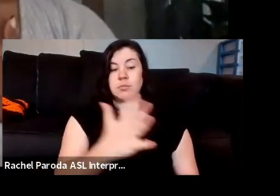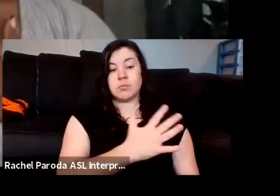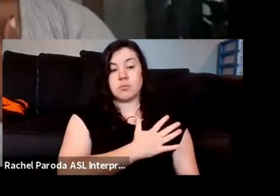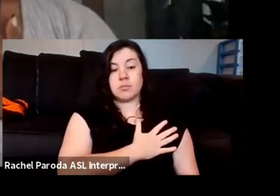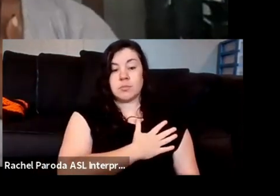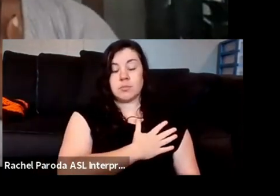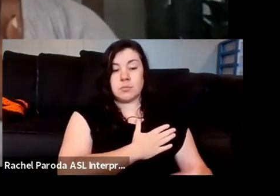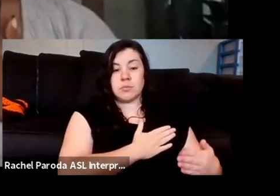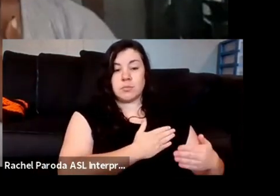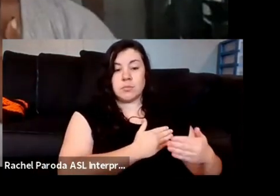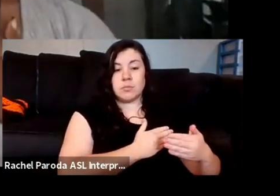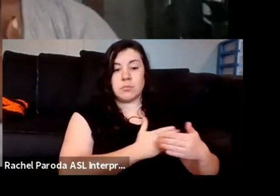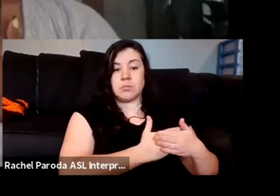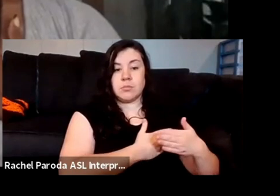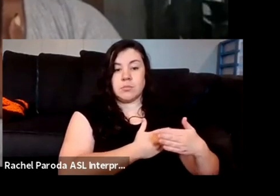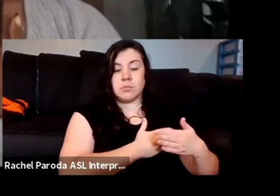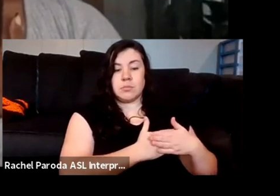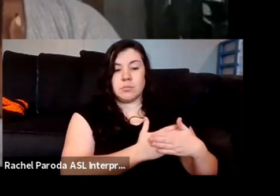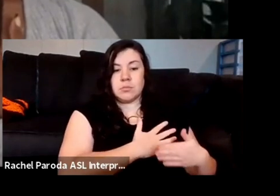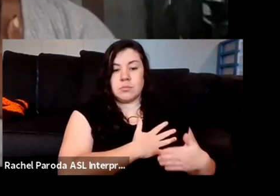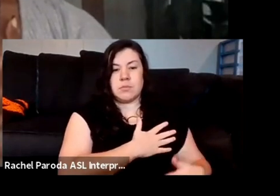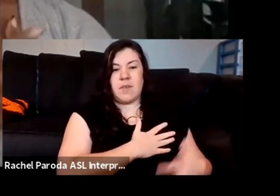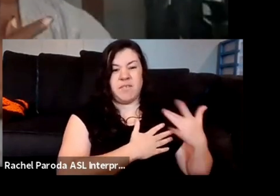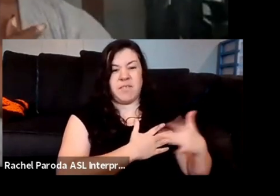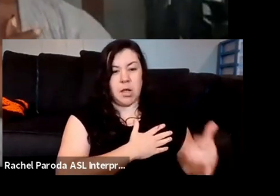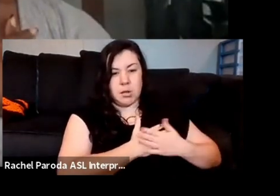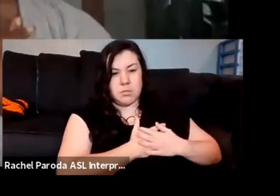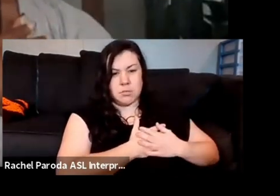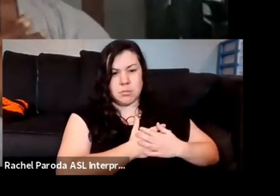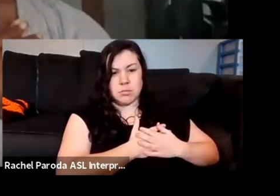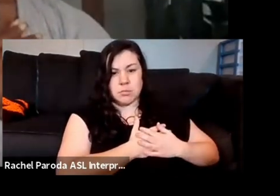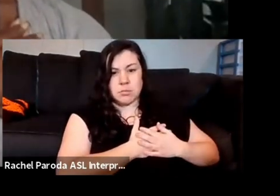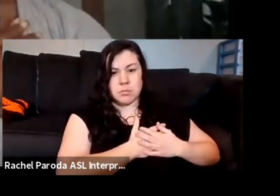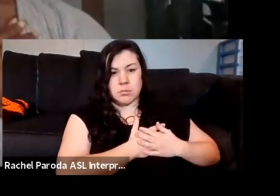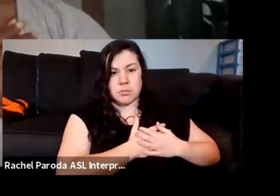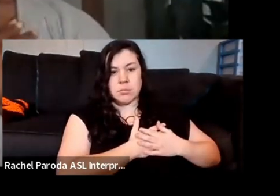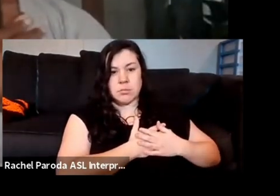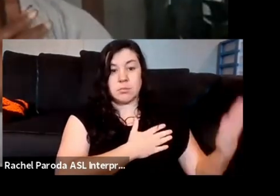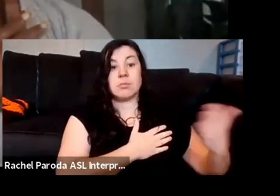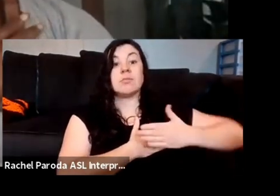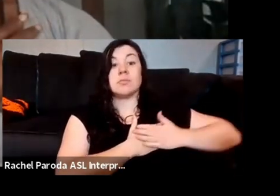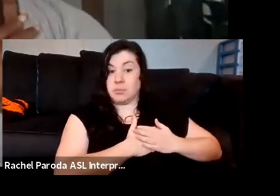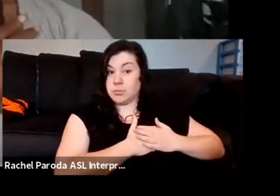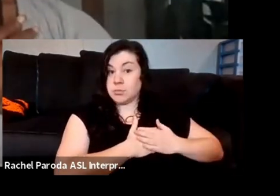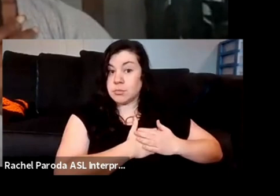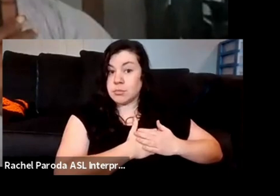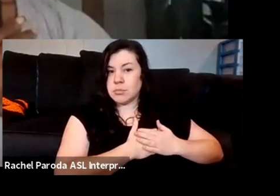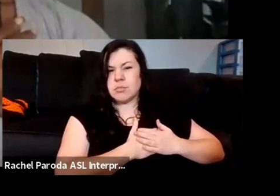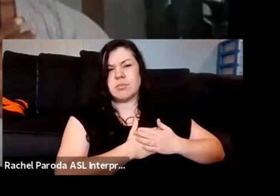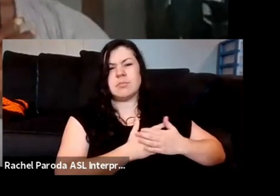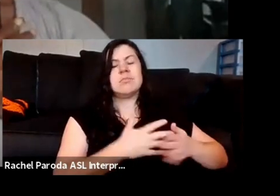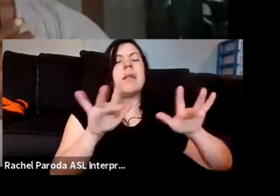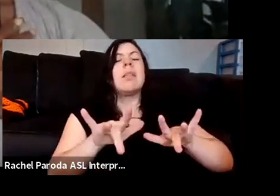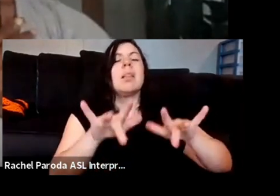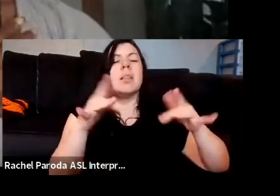beating into your hand. And take your other hand and just place it on top of that hand and just add a gentle pressure to the